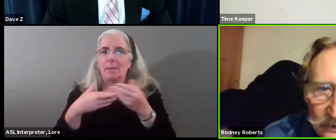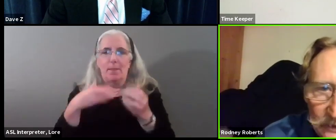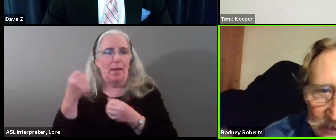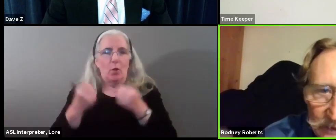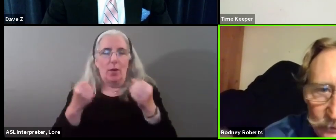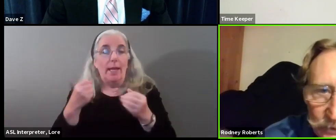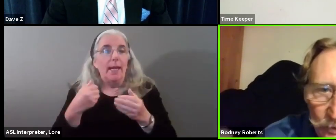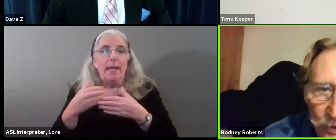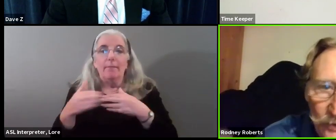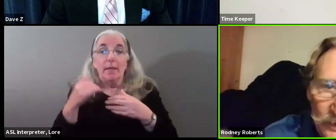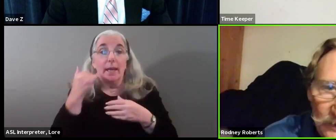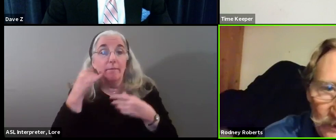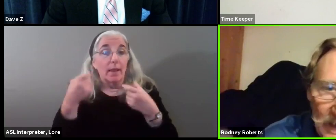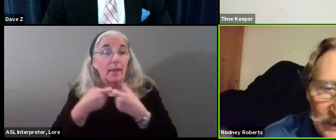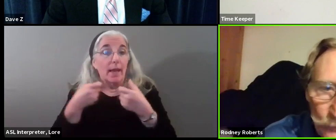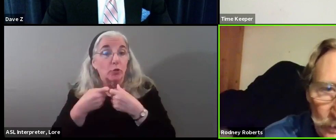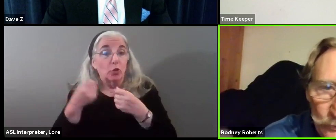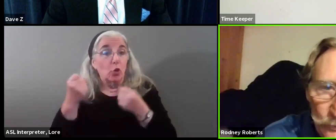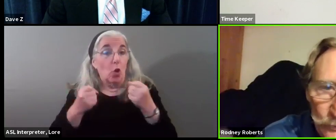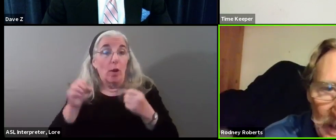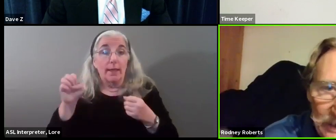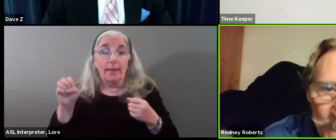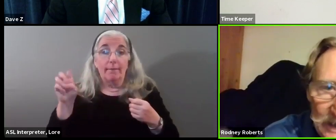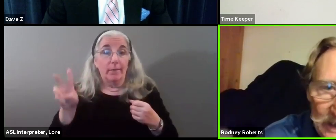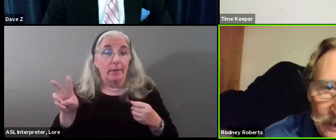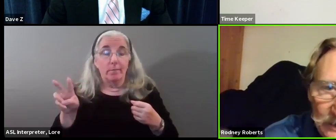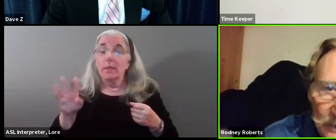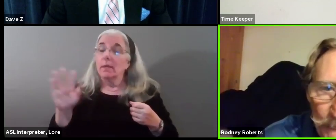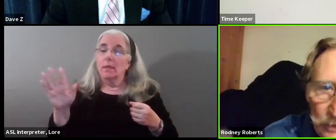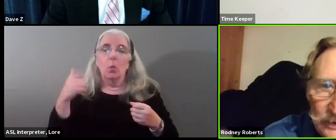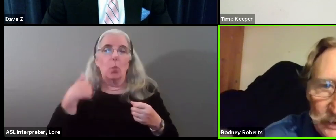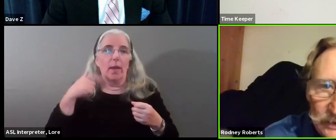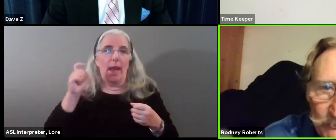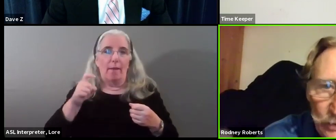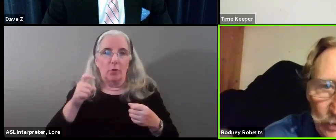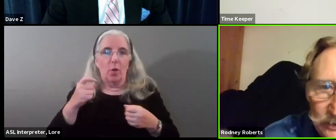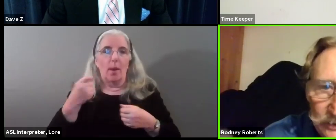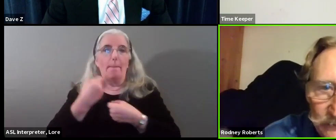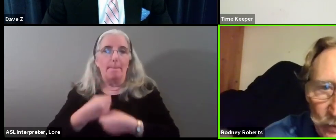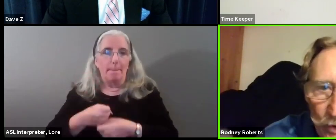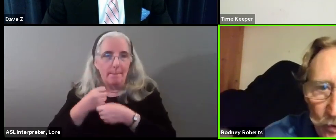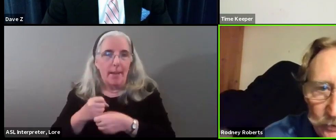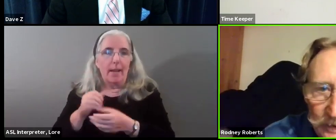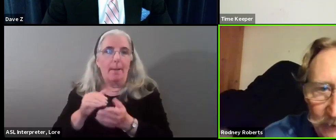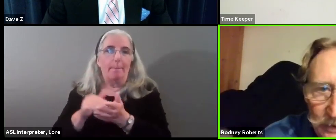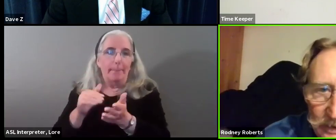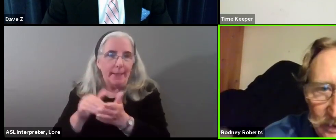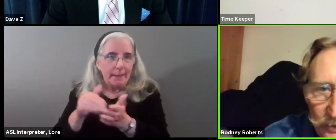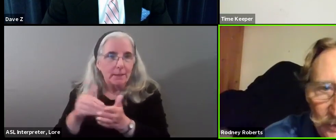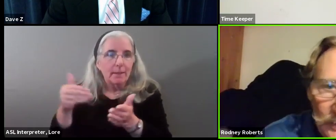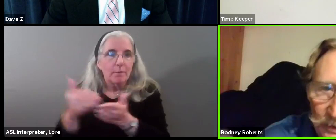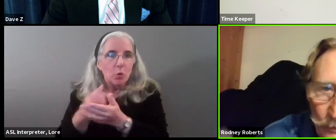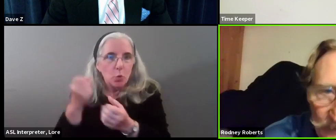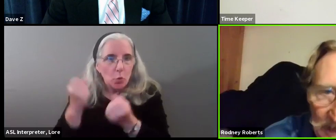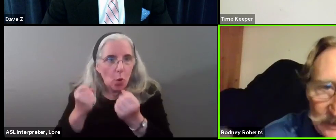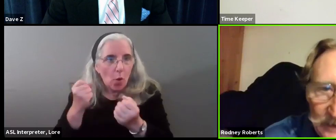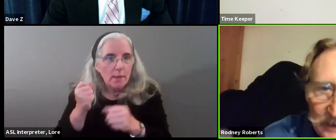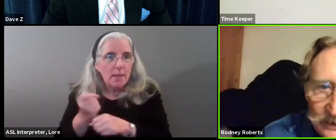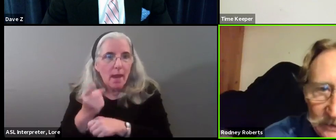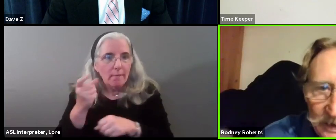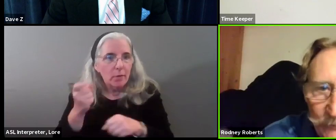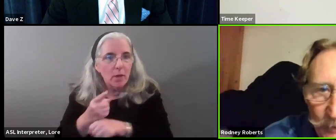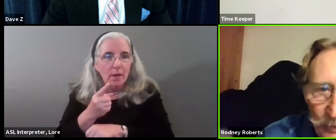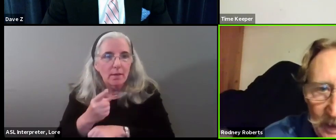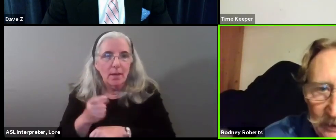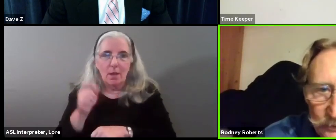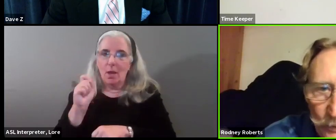we all had an electric car, the fact that we had to make millions and millions of cars every year, that's not